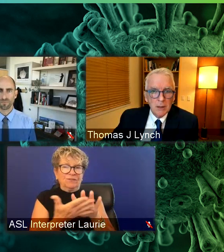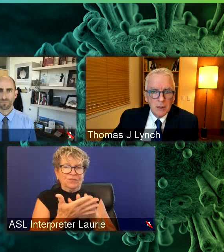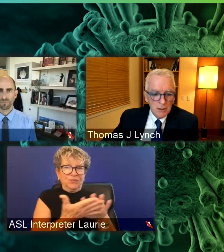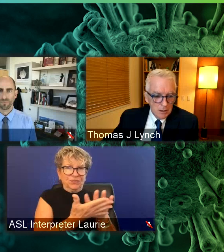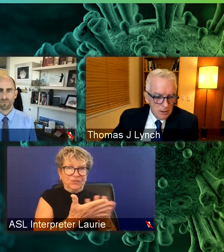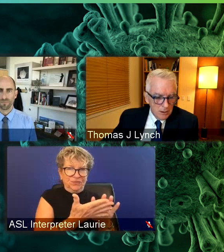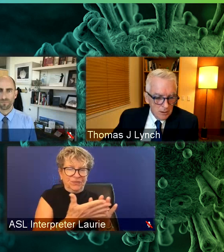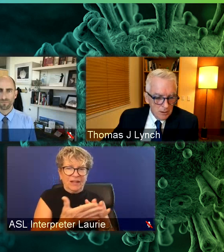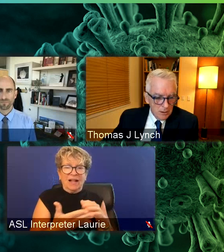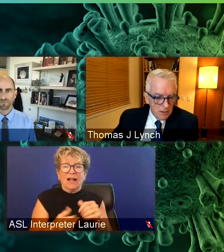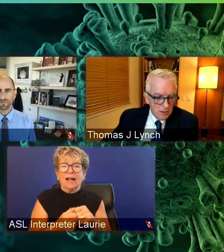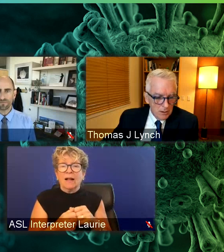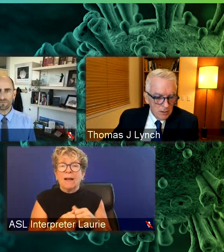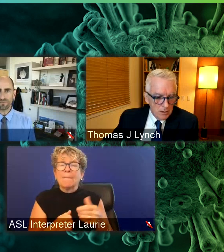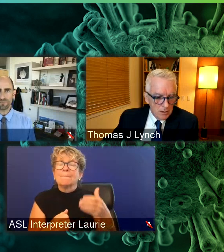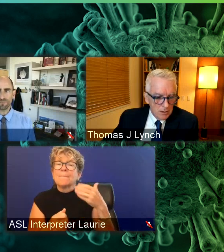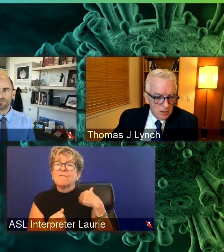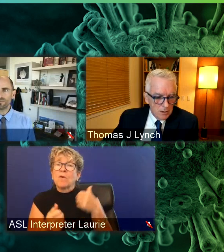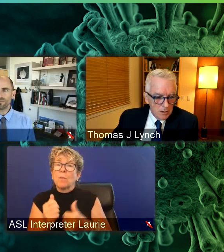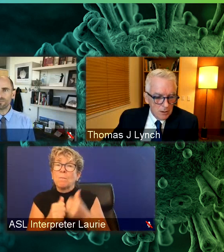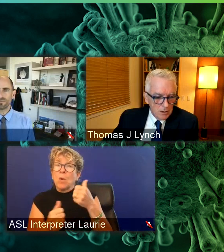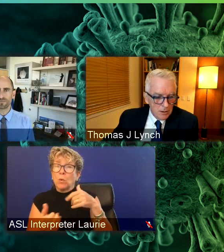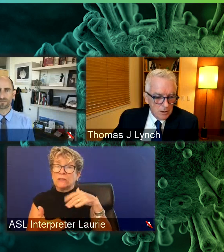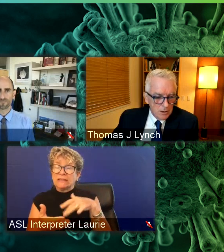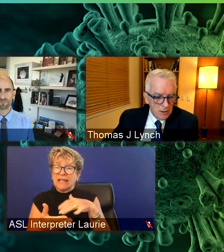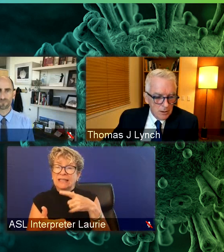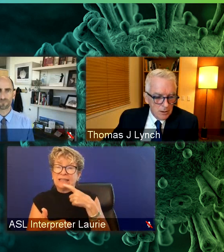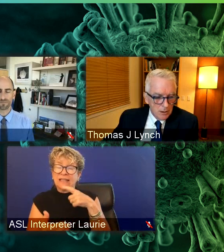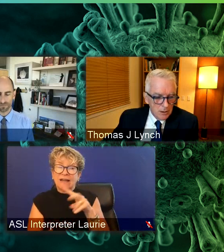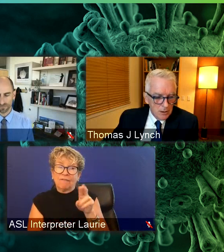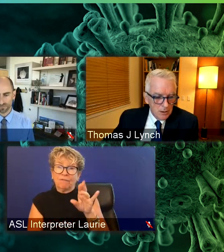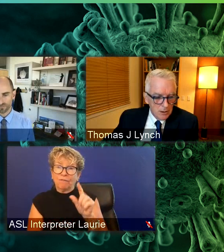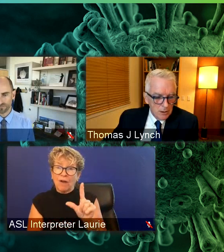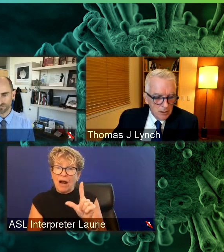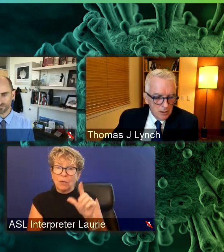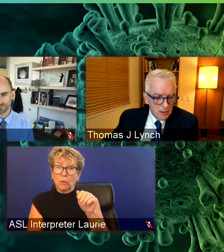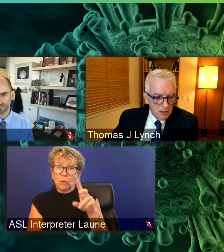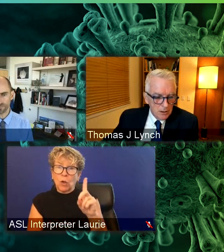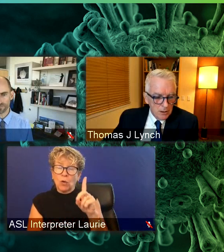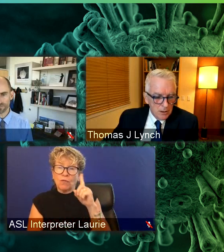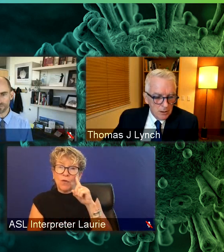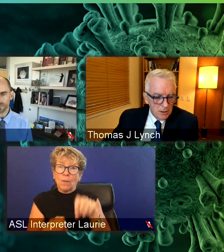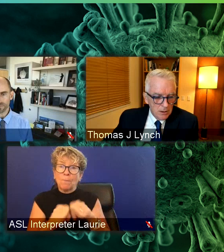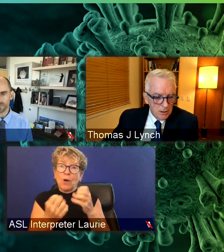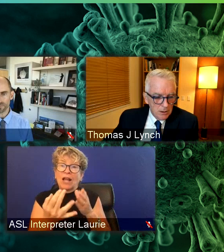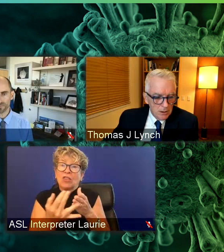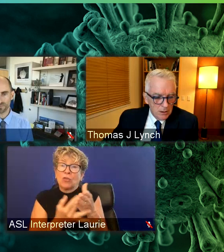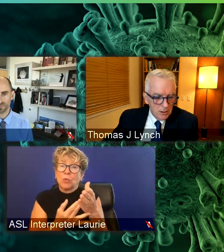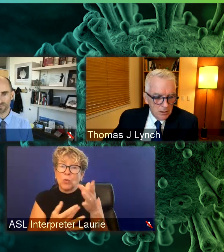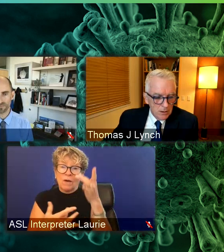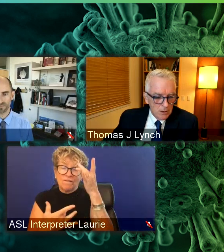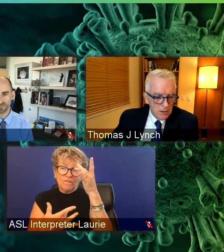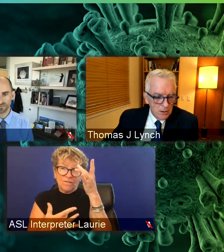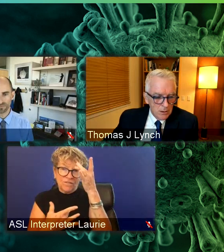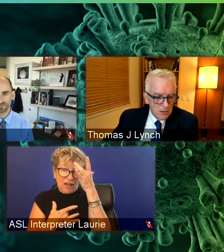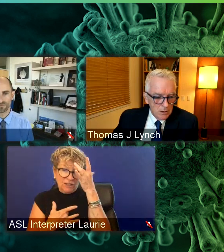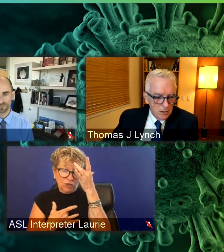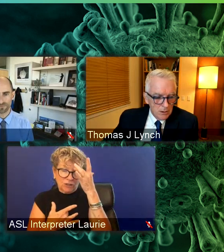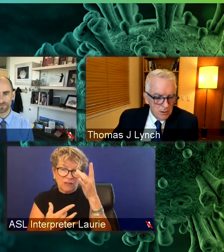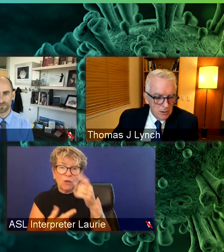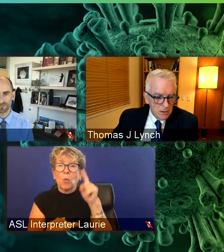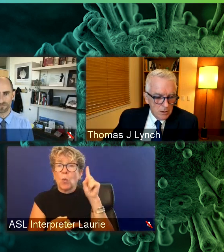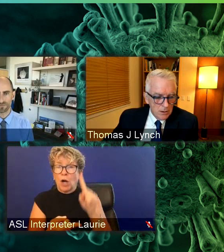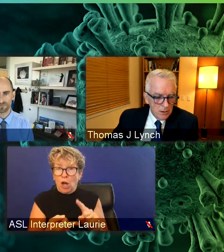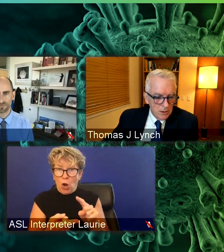Earlier on, we had most studies saying that viral load of breakthrough infections were significantly lower. And